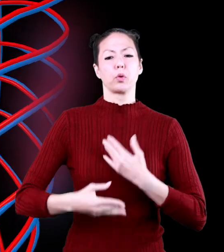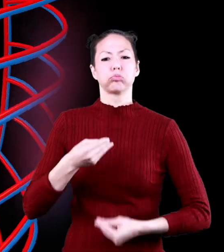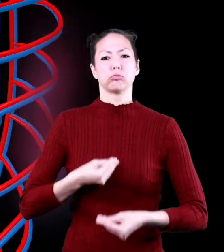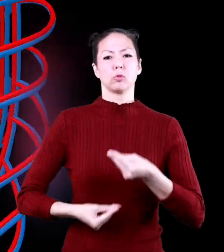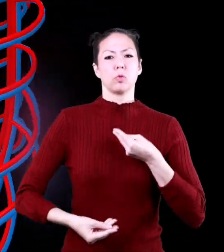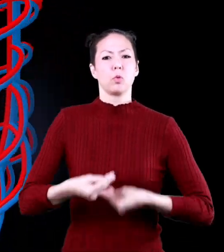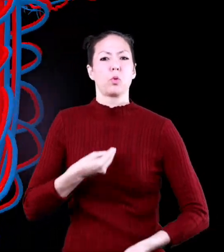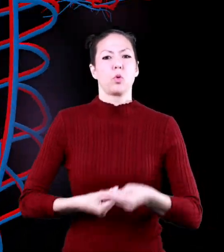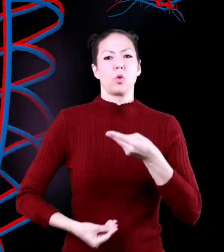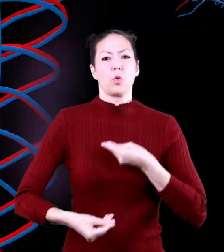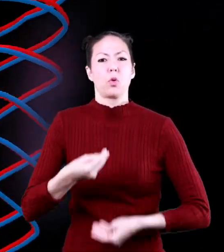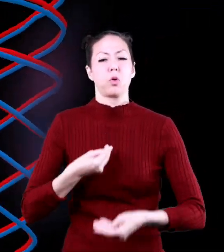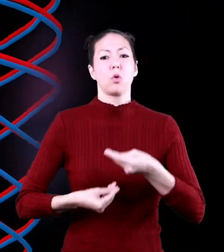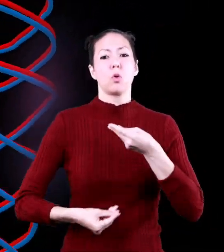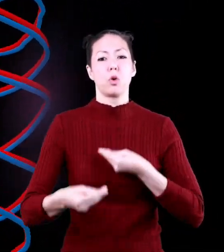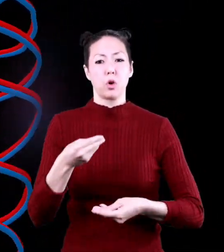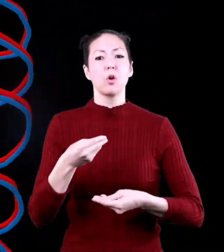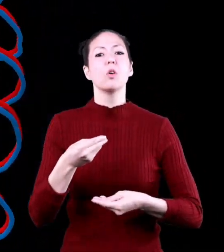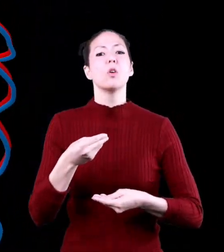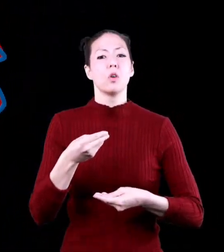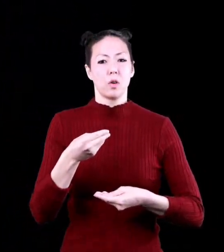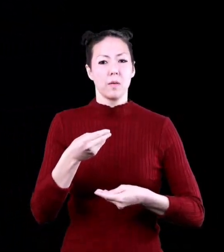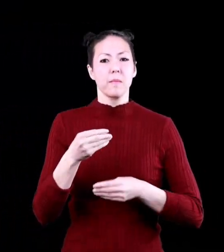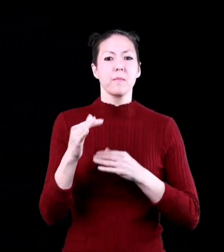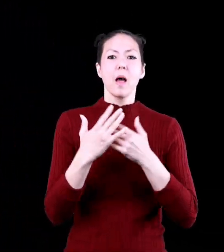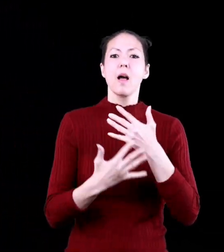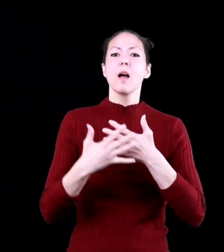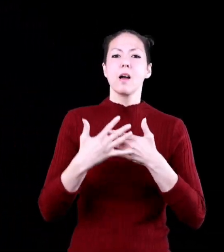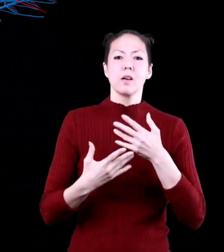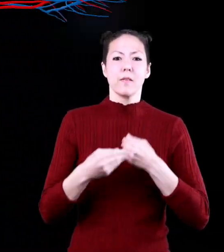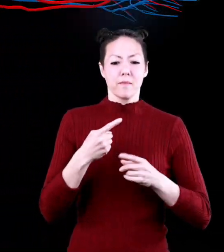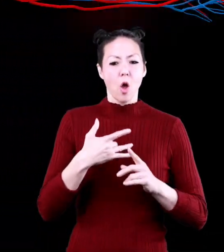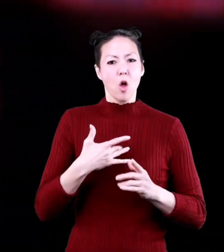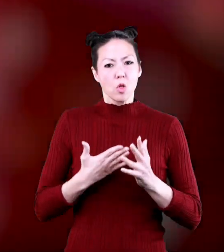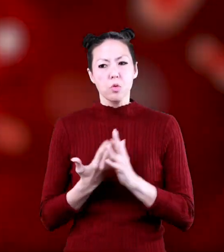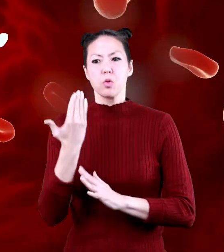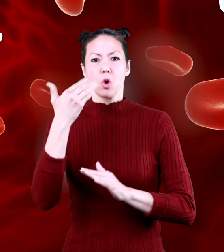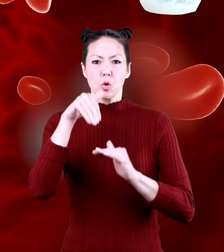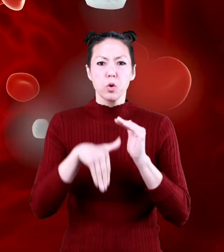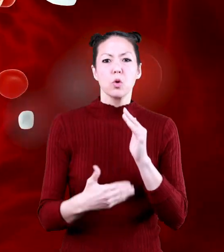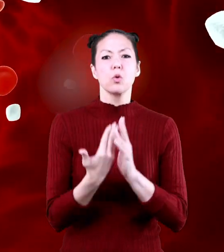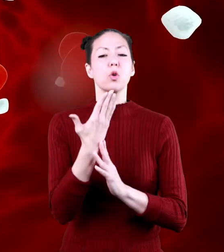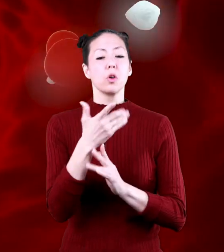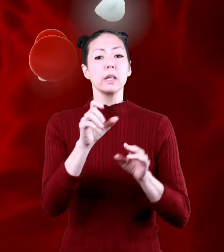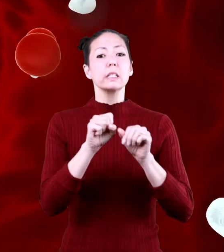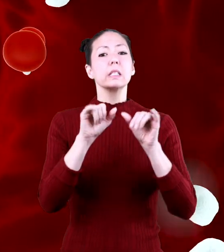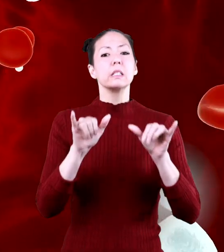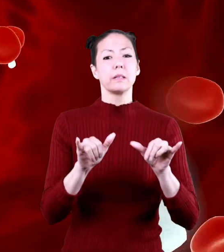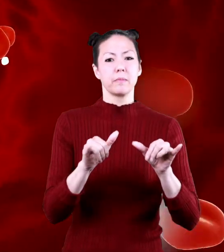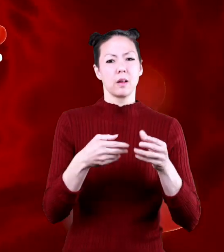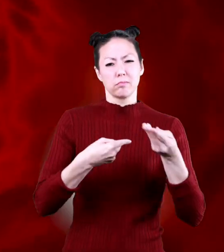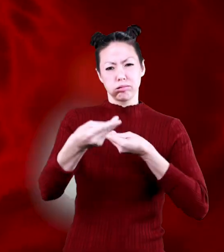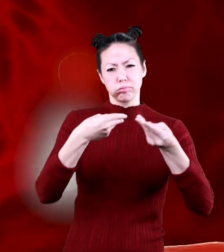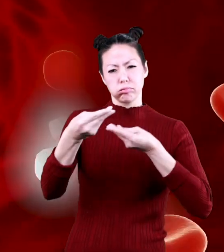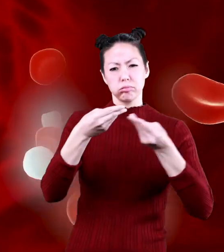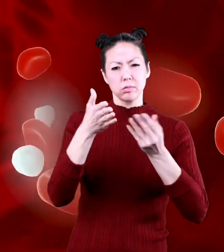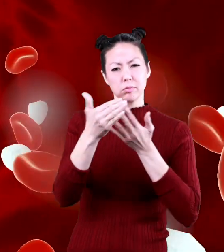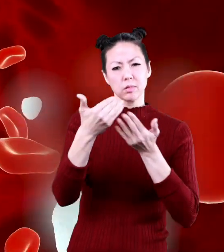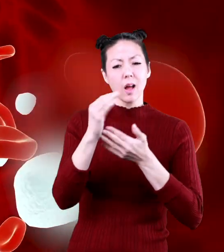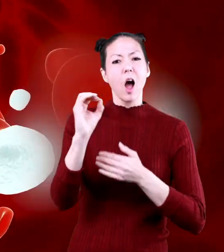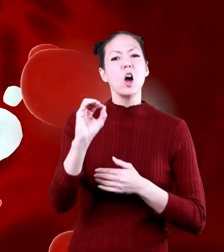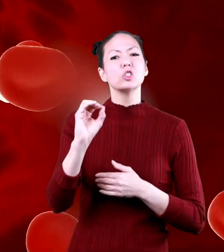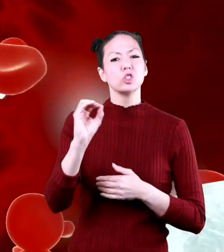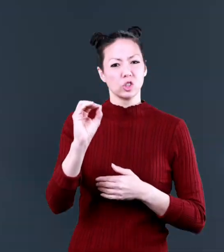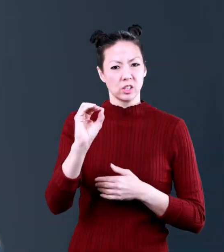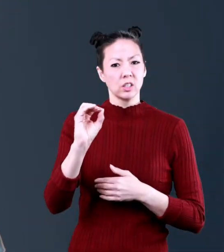is the process that circulates or moves blood to and from the heart this system carries vital oxygen